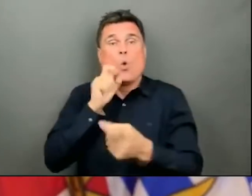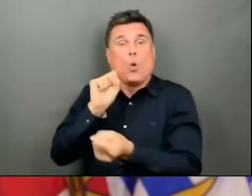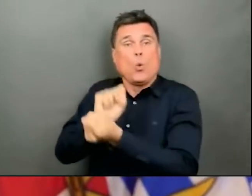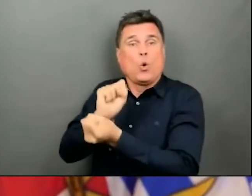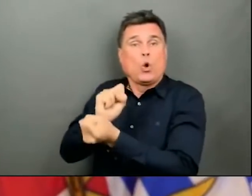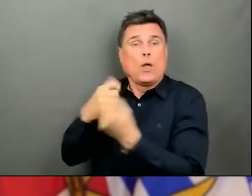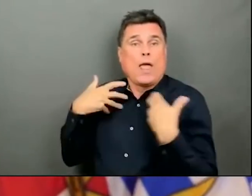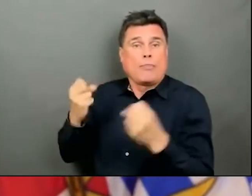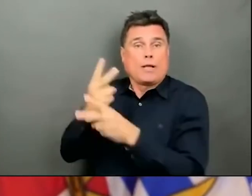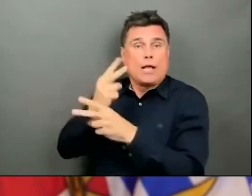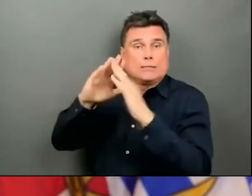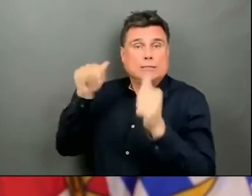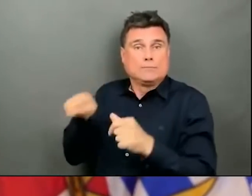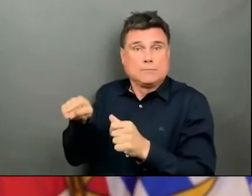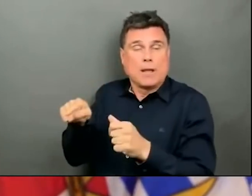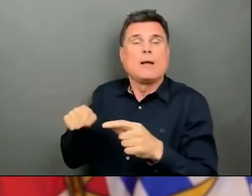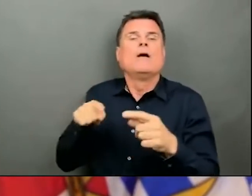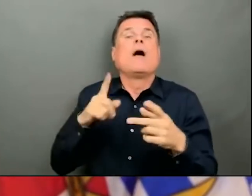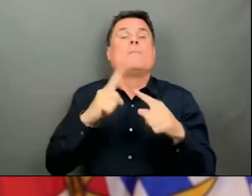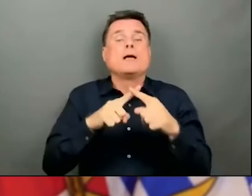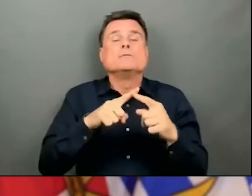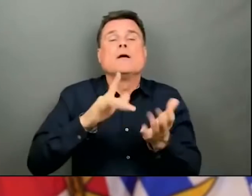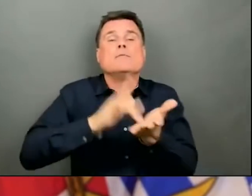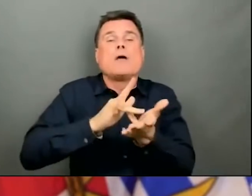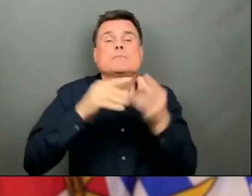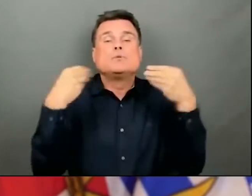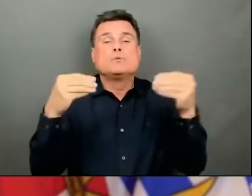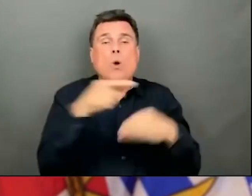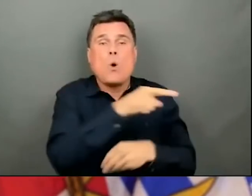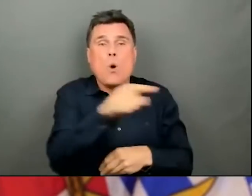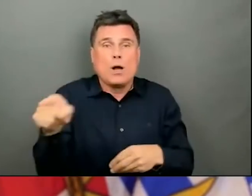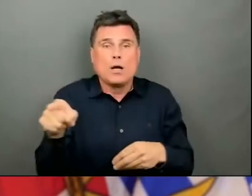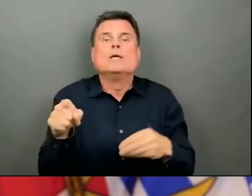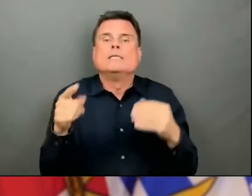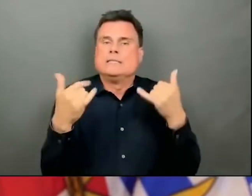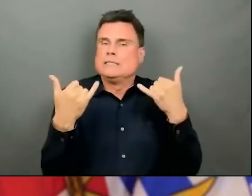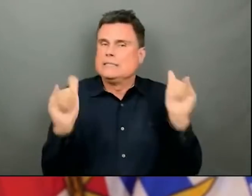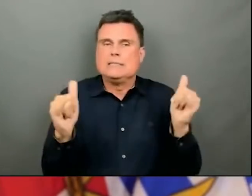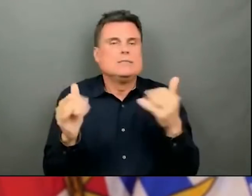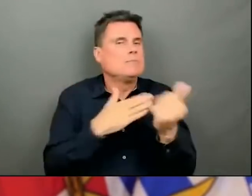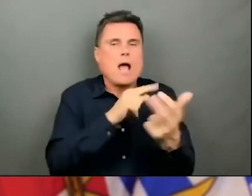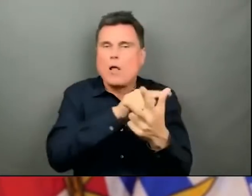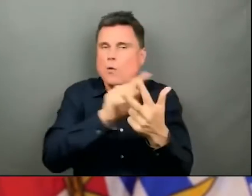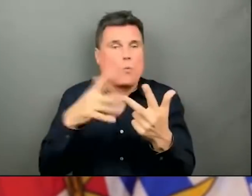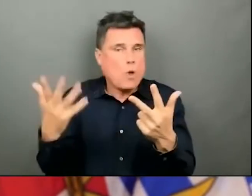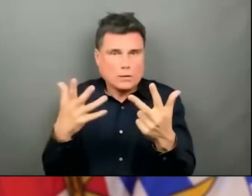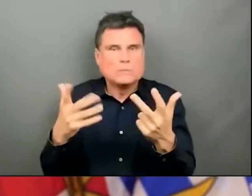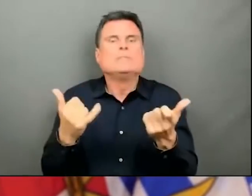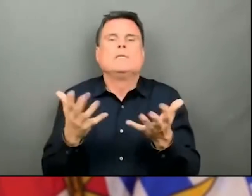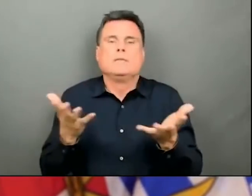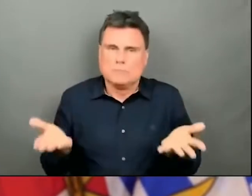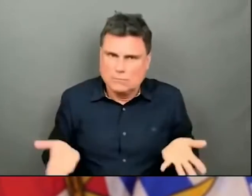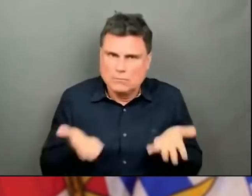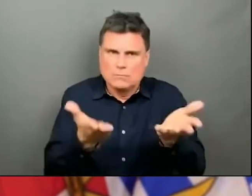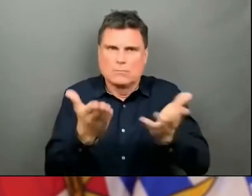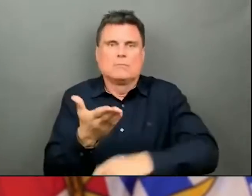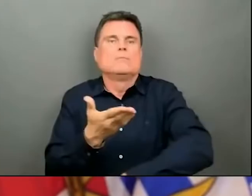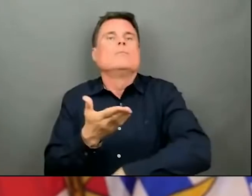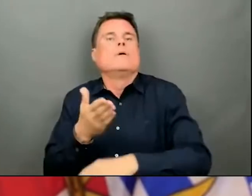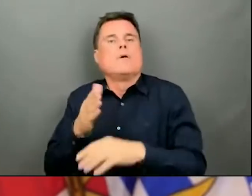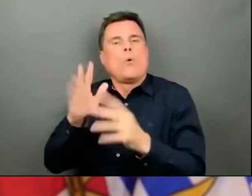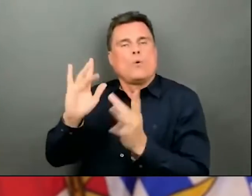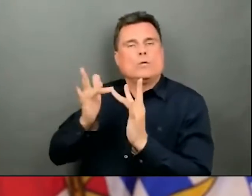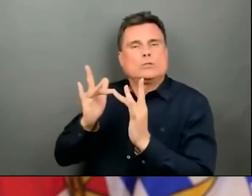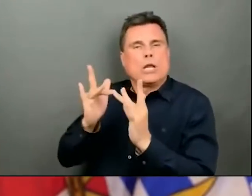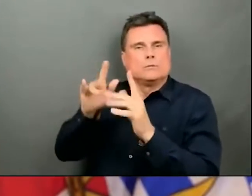still encourage encourage everybody to register on the get vaccinated website. This will help streamline your